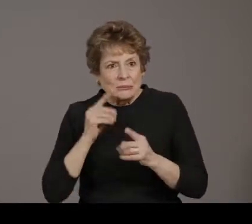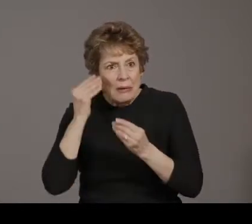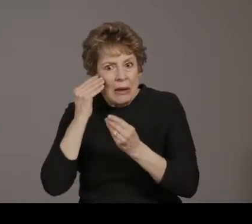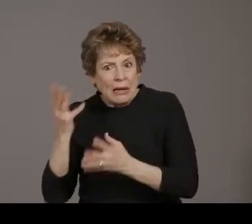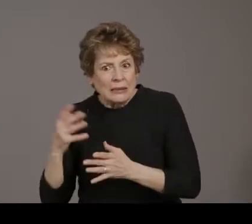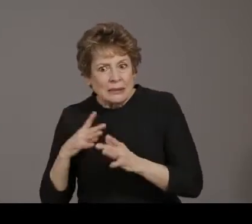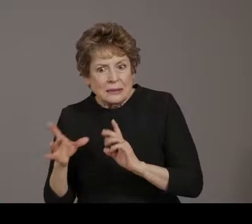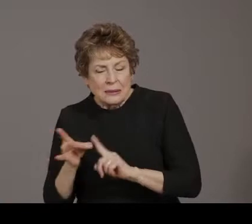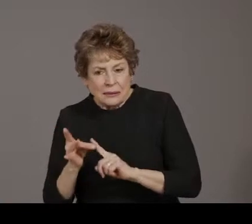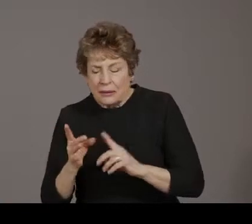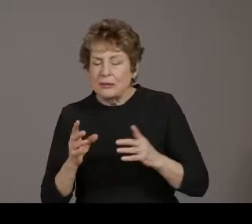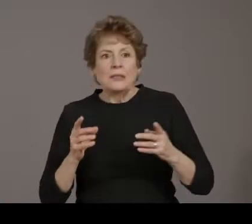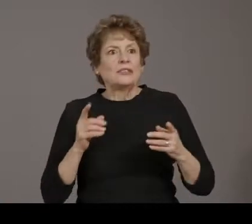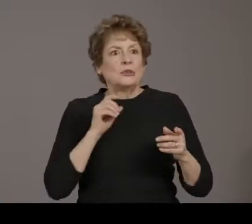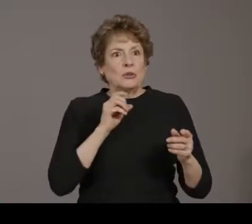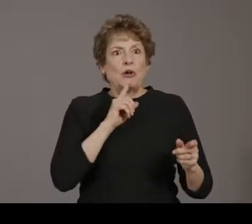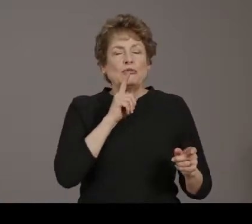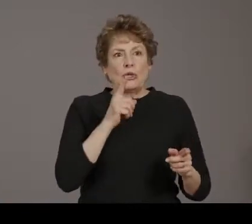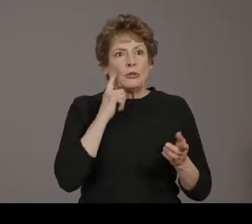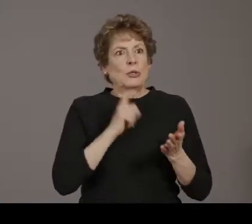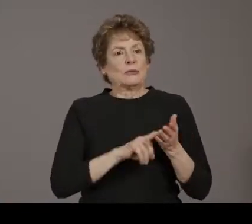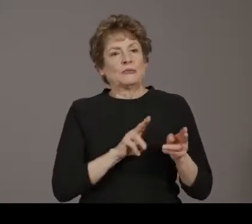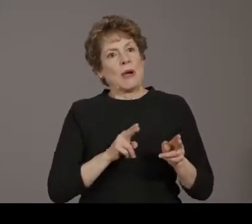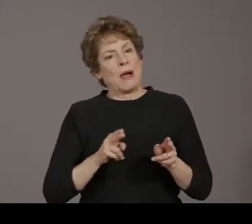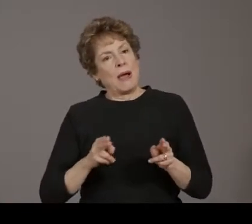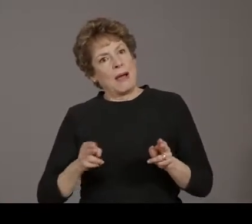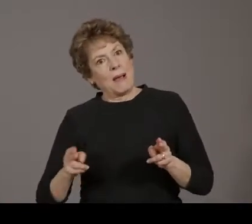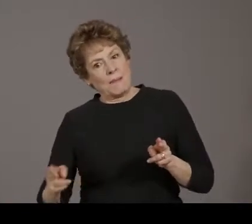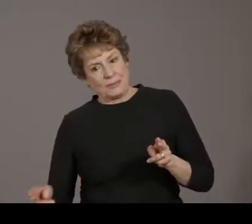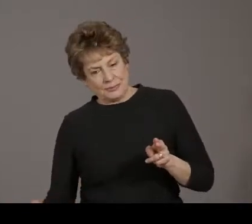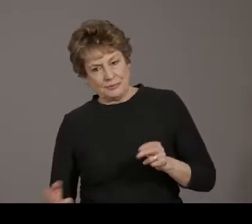well in our COVID-like illness metrics.